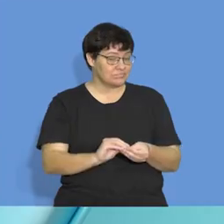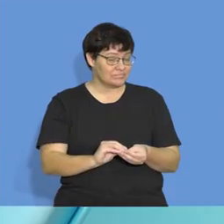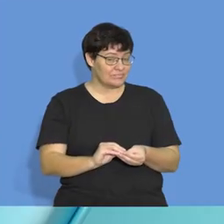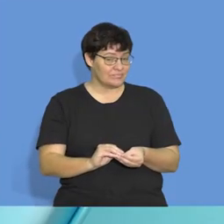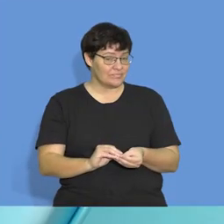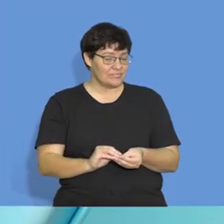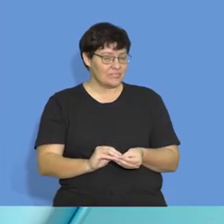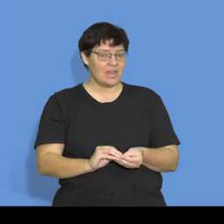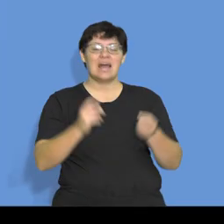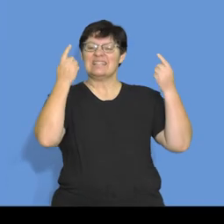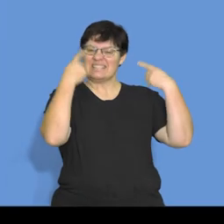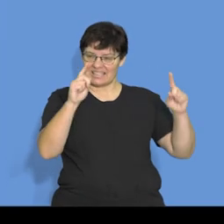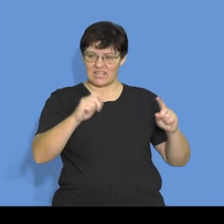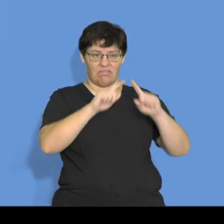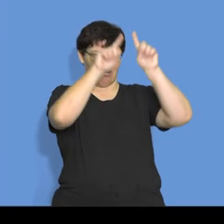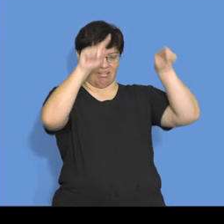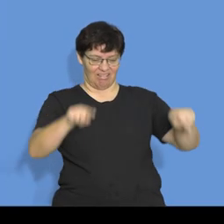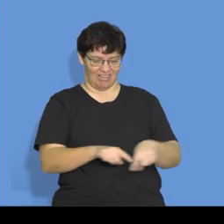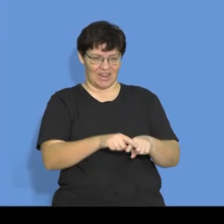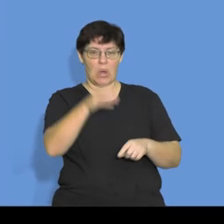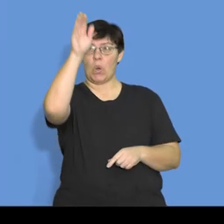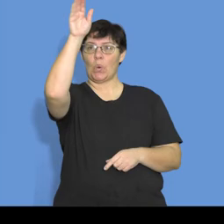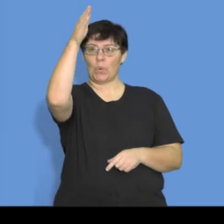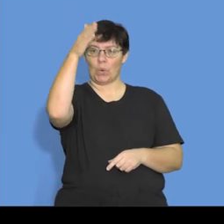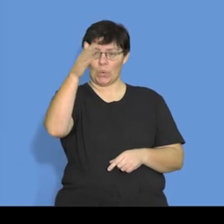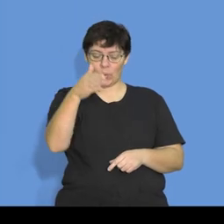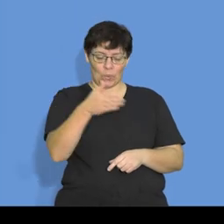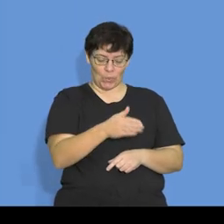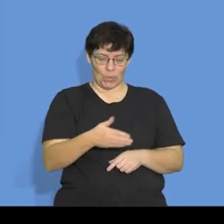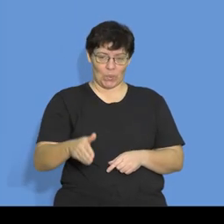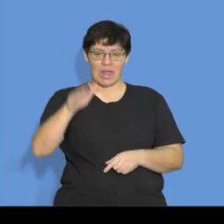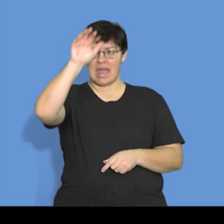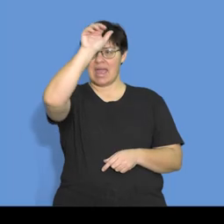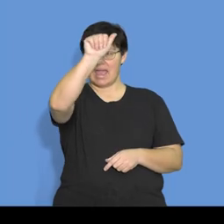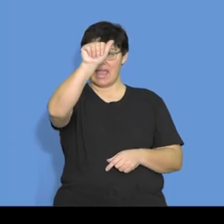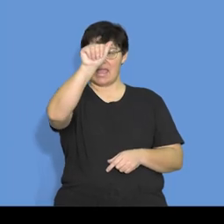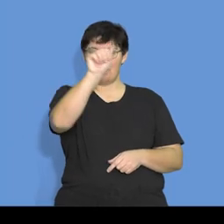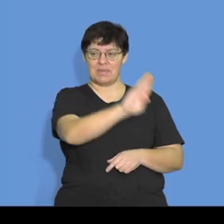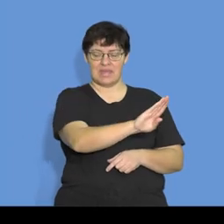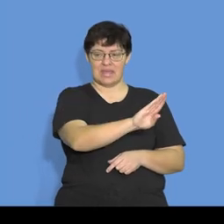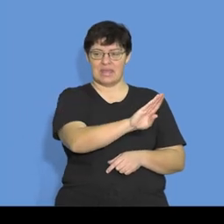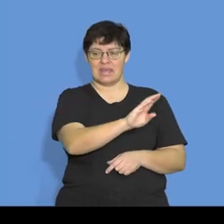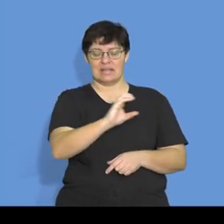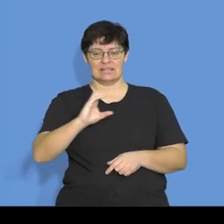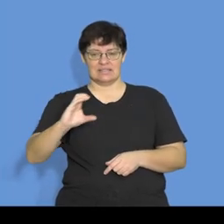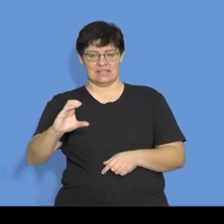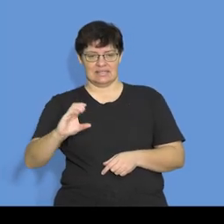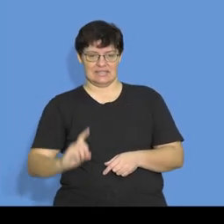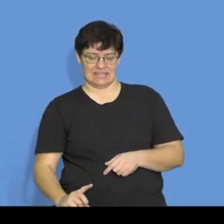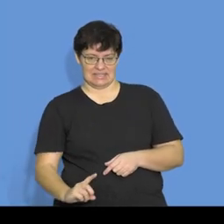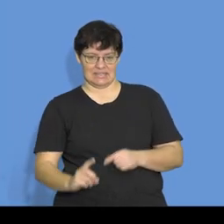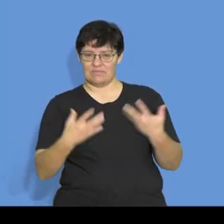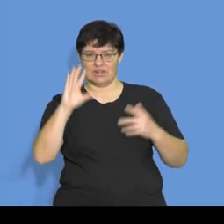successfully completed the missing figures. That was A, B, C, and D.